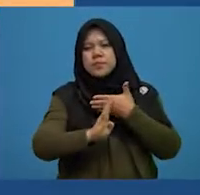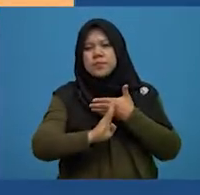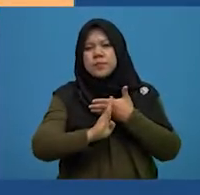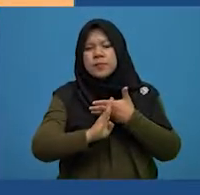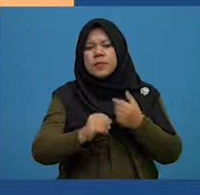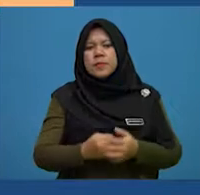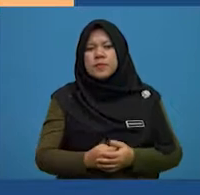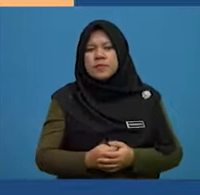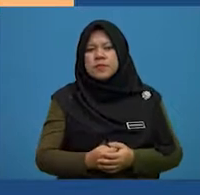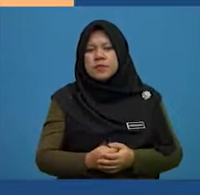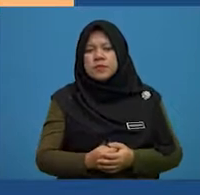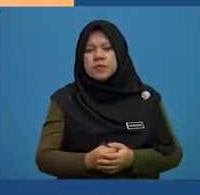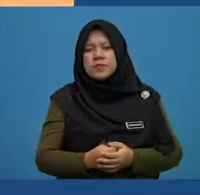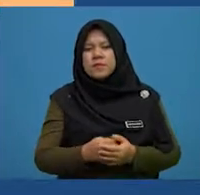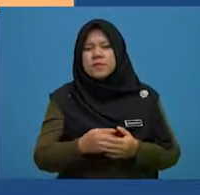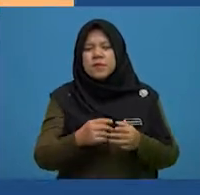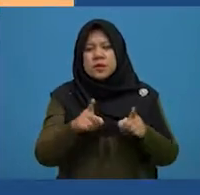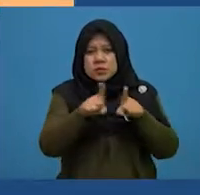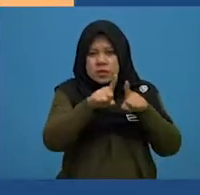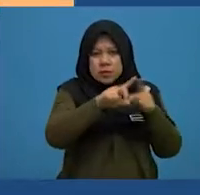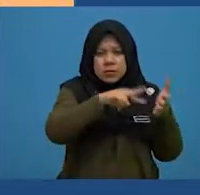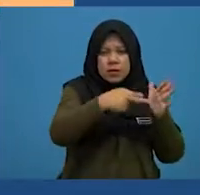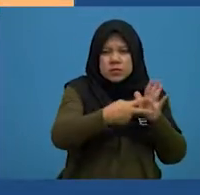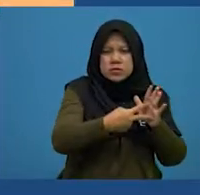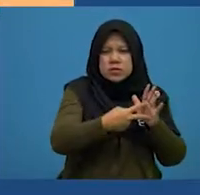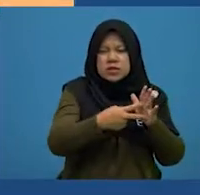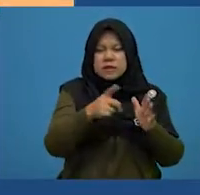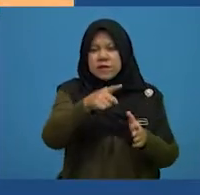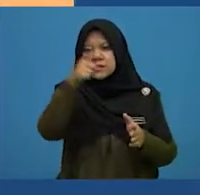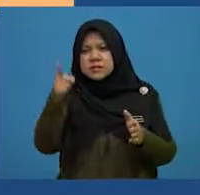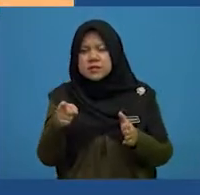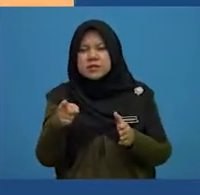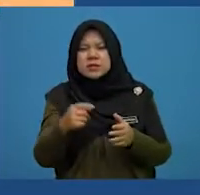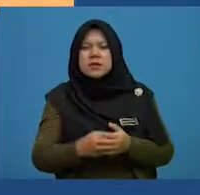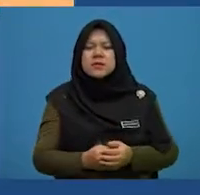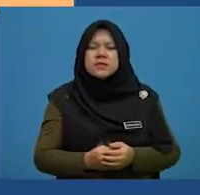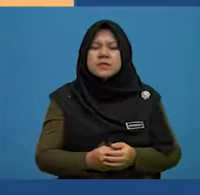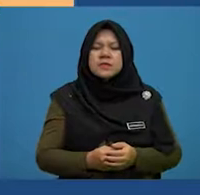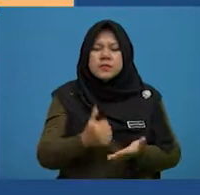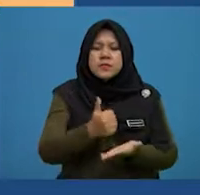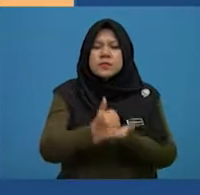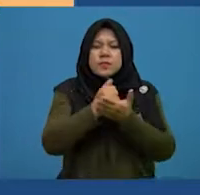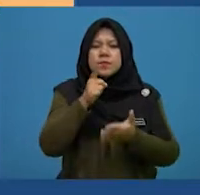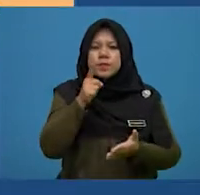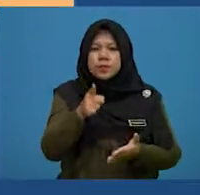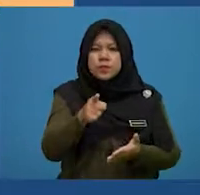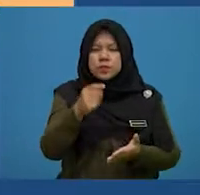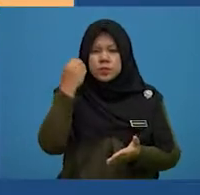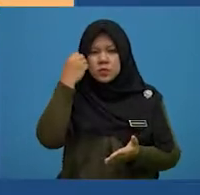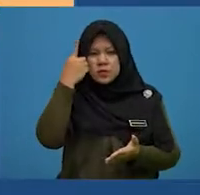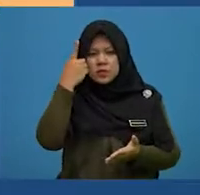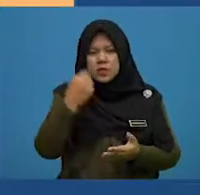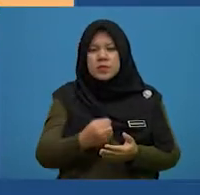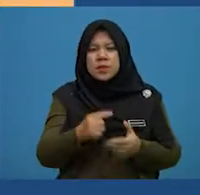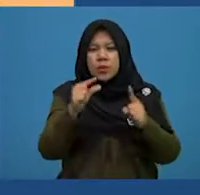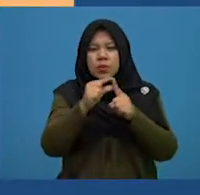of the word vulnerable is defenceless and it helps you to understand